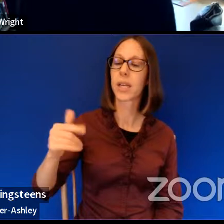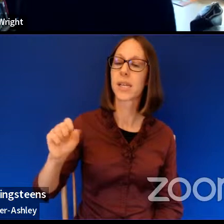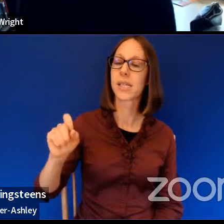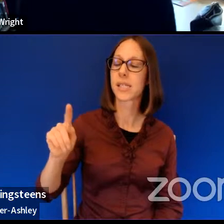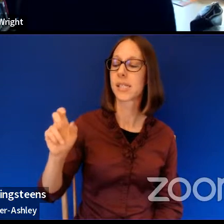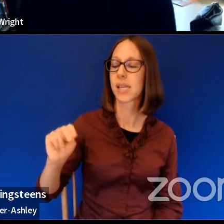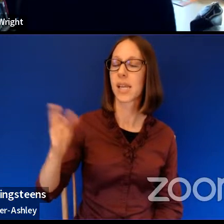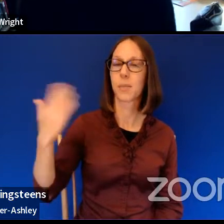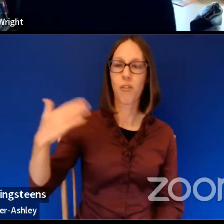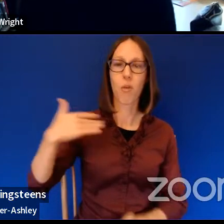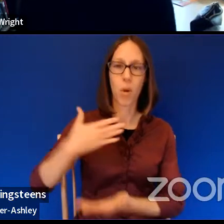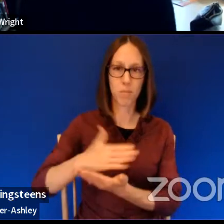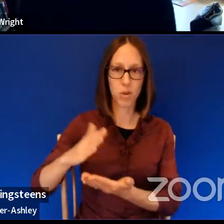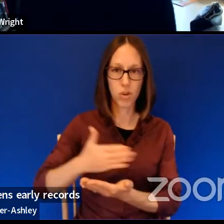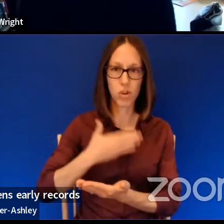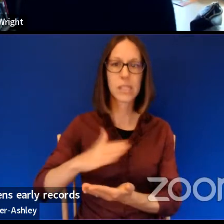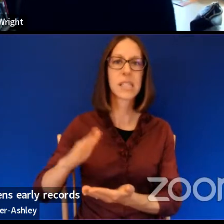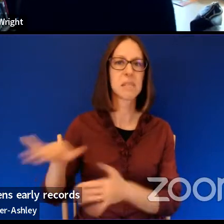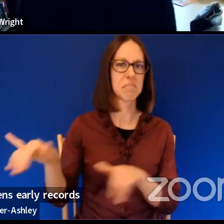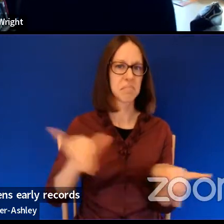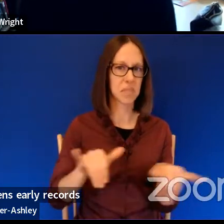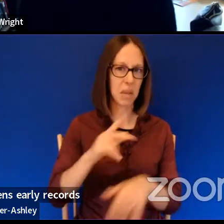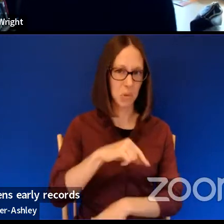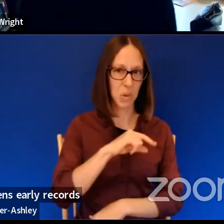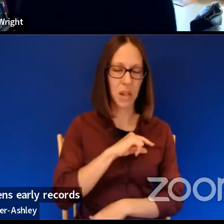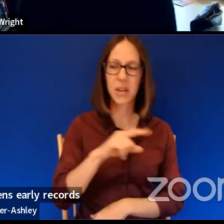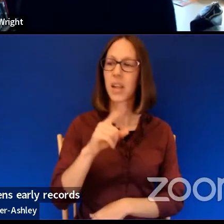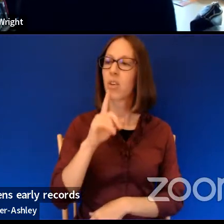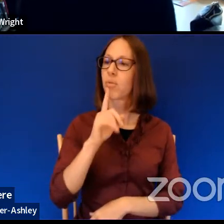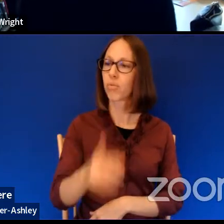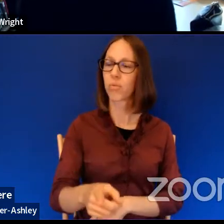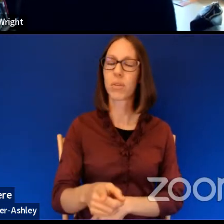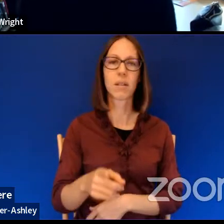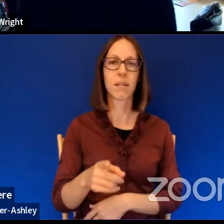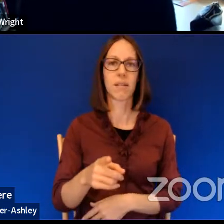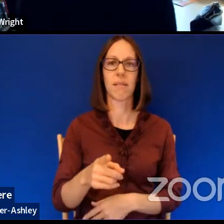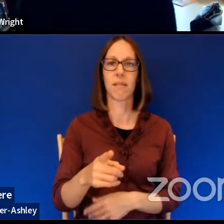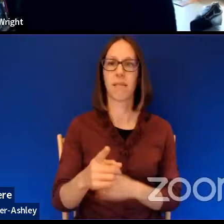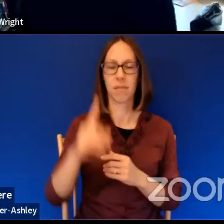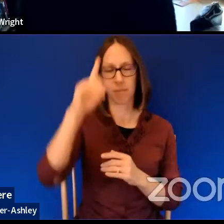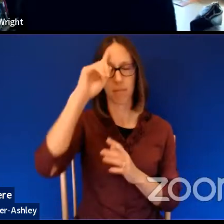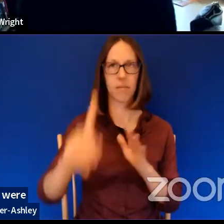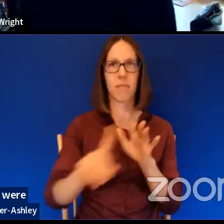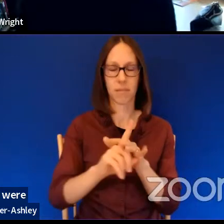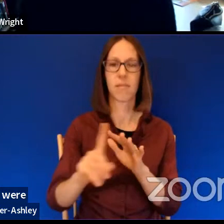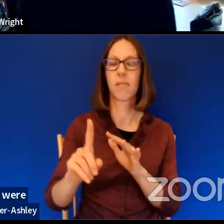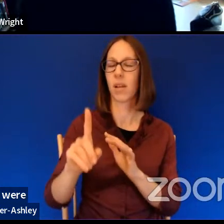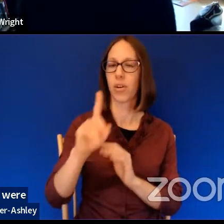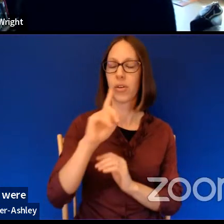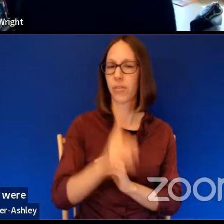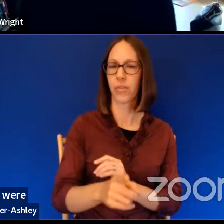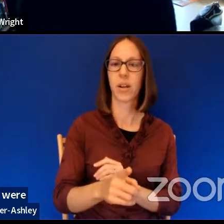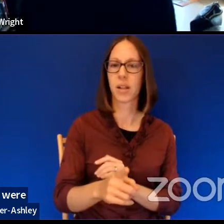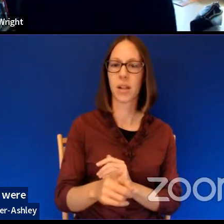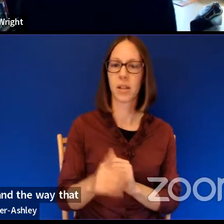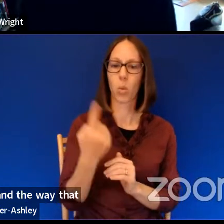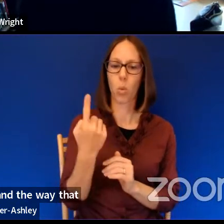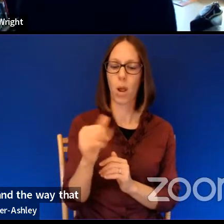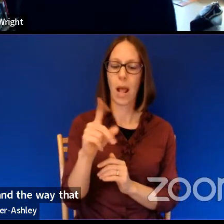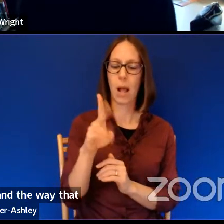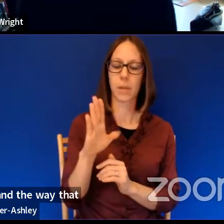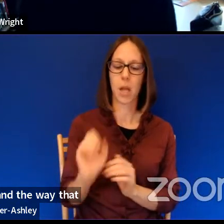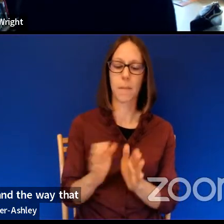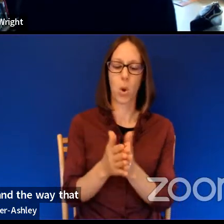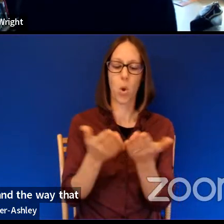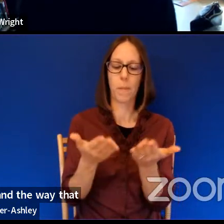which had that quality were, were things that definitely occurred to me and the way that just, uh, album could open up